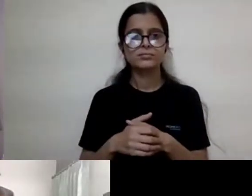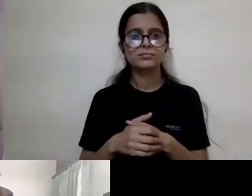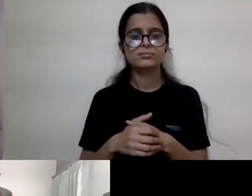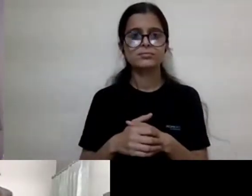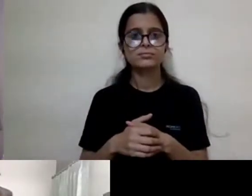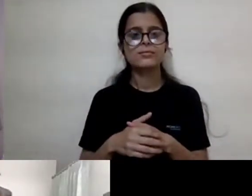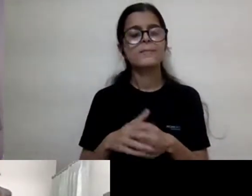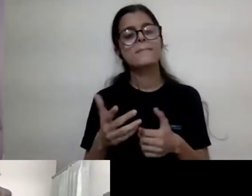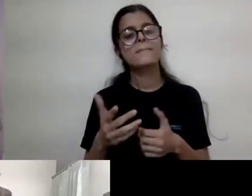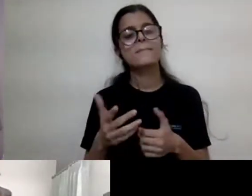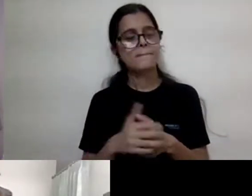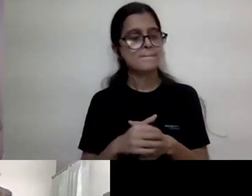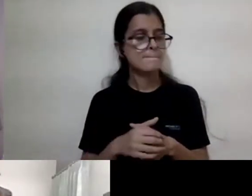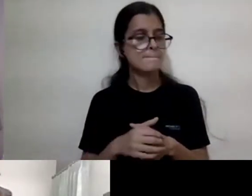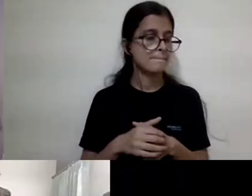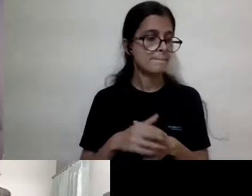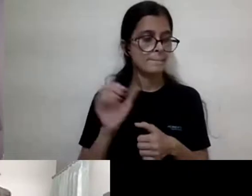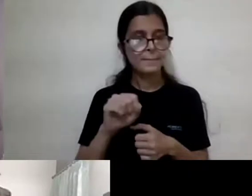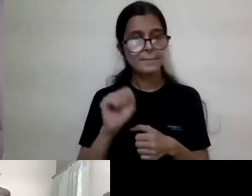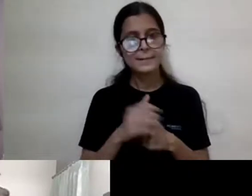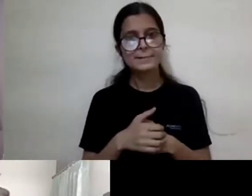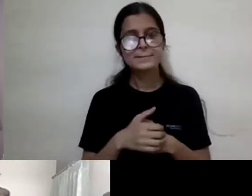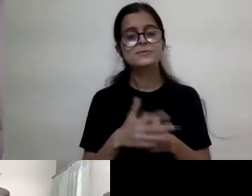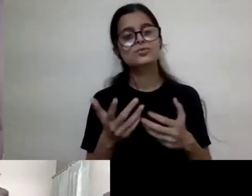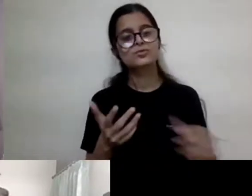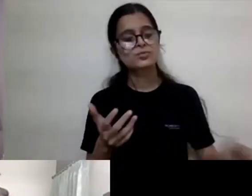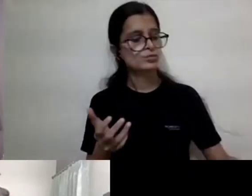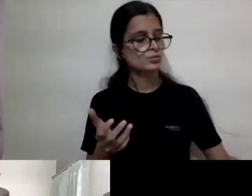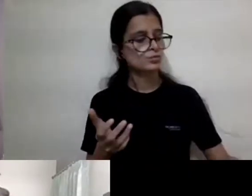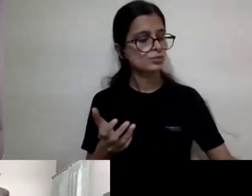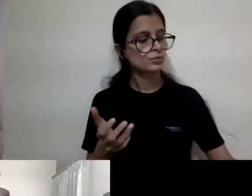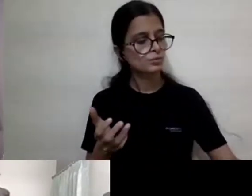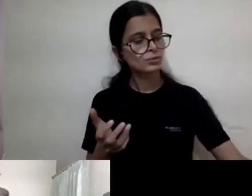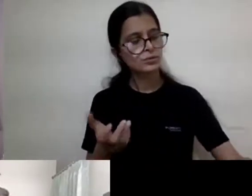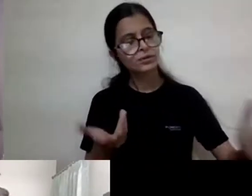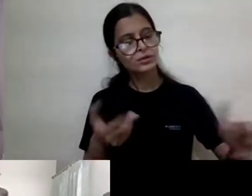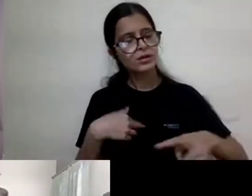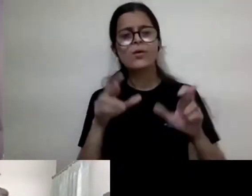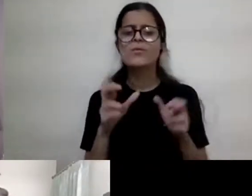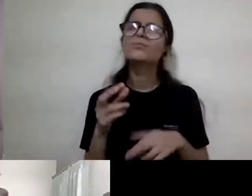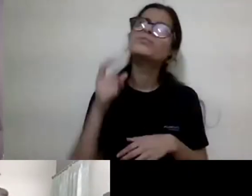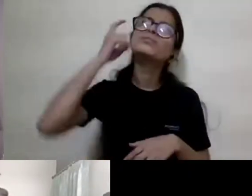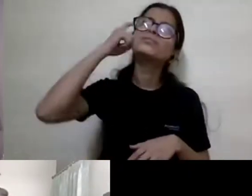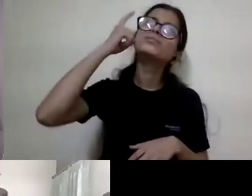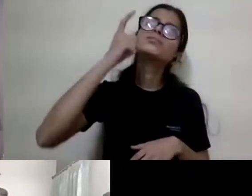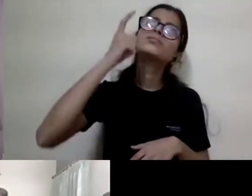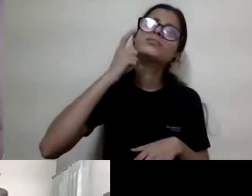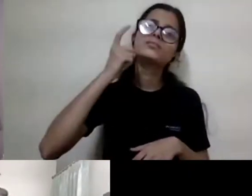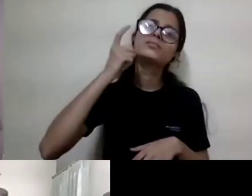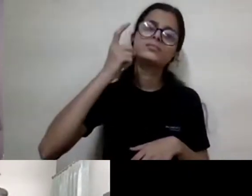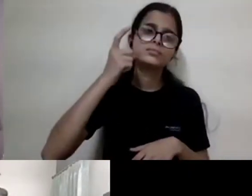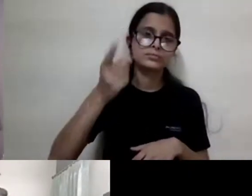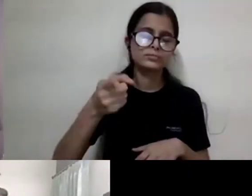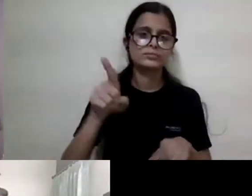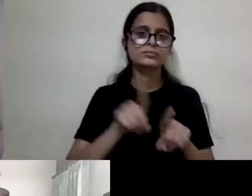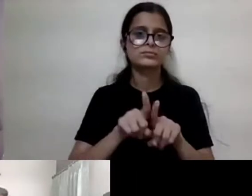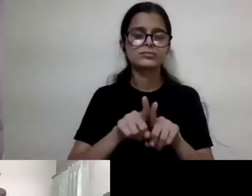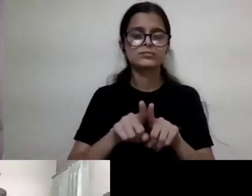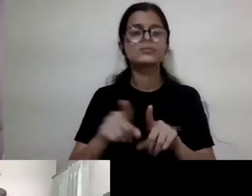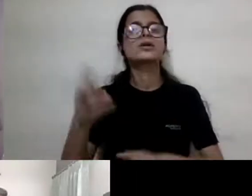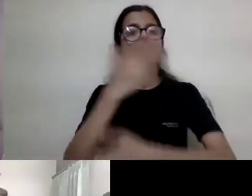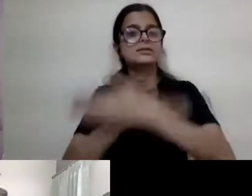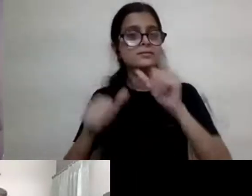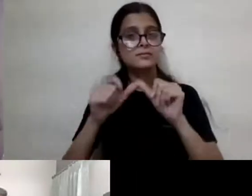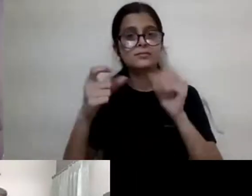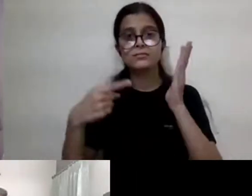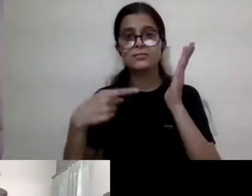um, I guess the, so the Americans with Disabilities Act, for example, is an act that gives